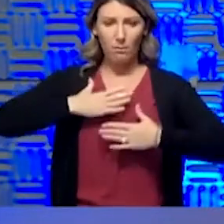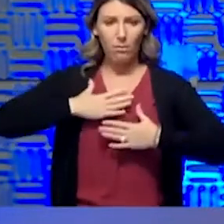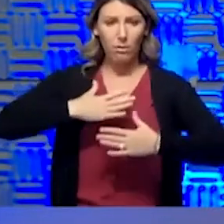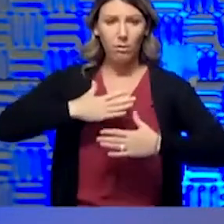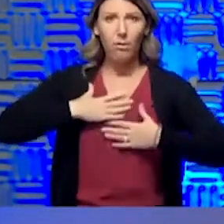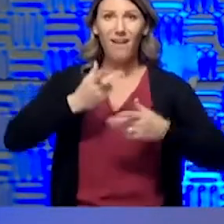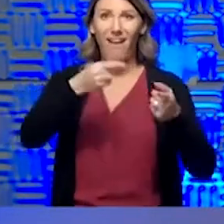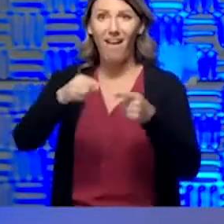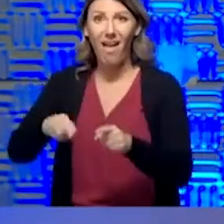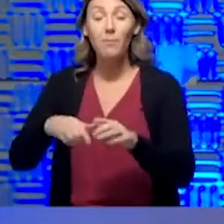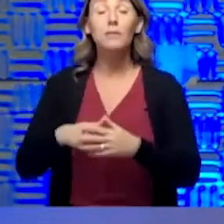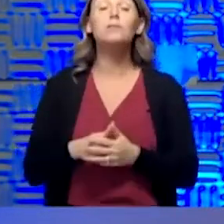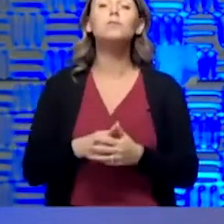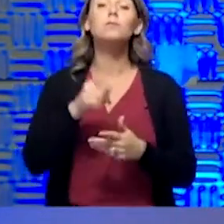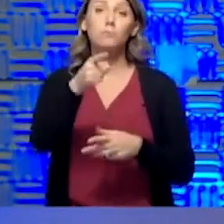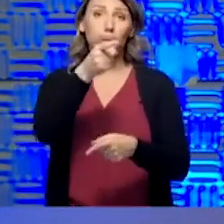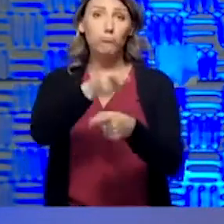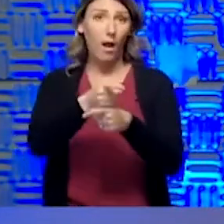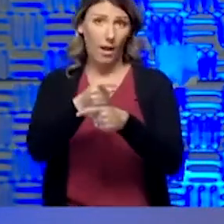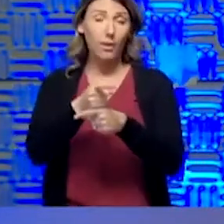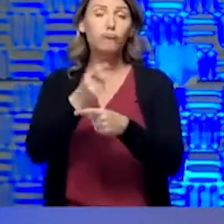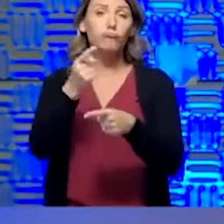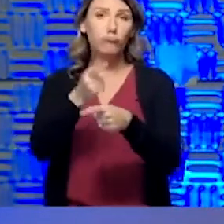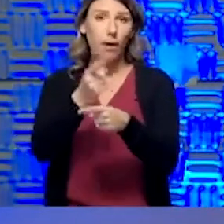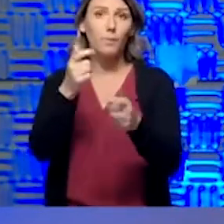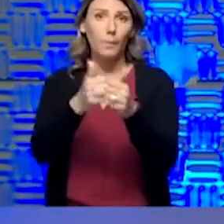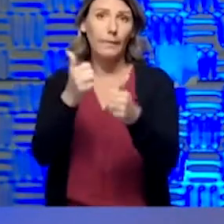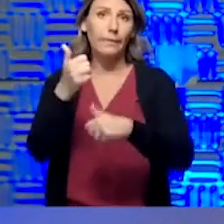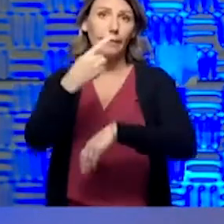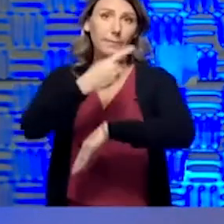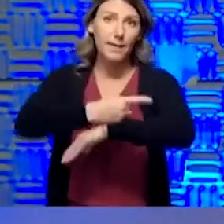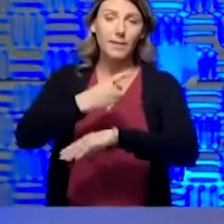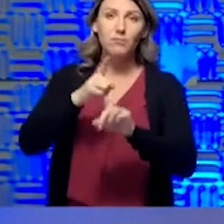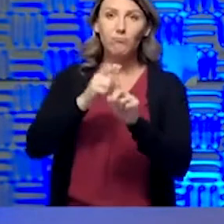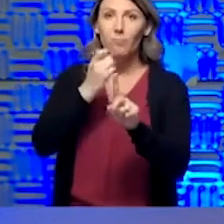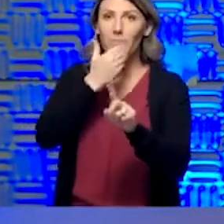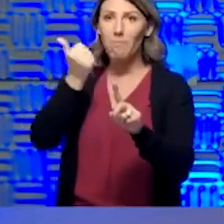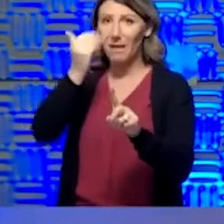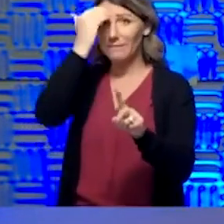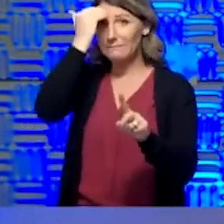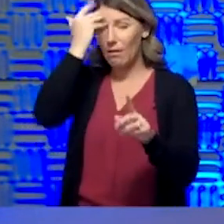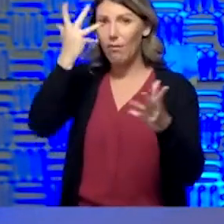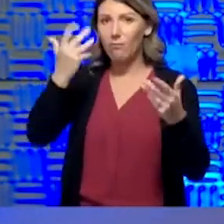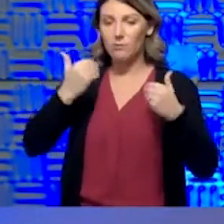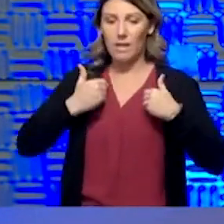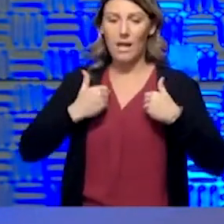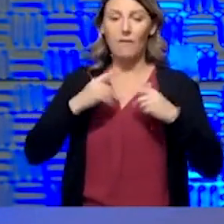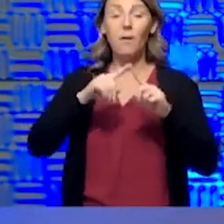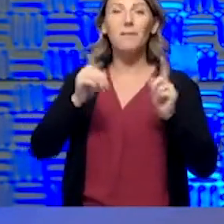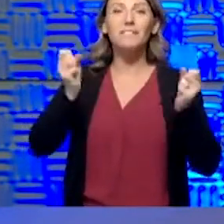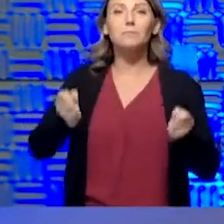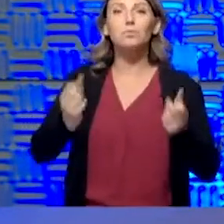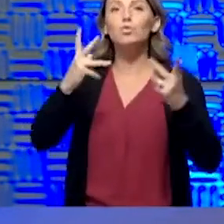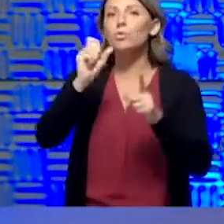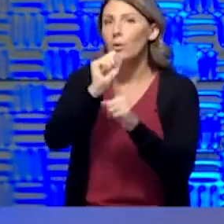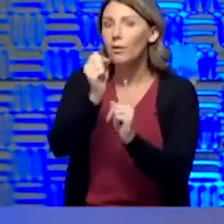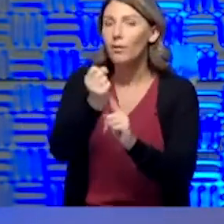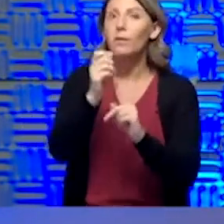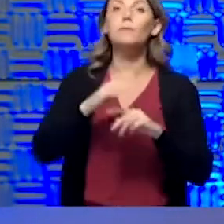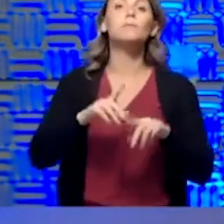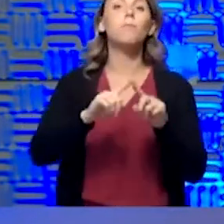go, you're correct on that from the best knowledge that we have. And, again, that's going to be a majority of the cases, but certainly